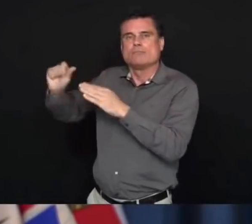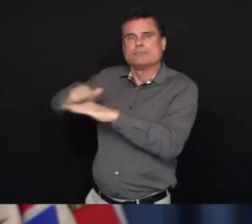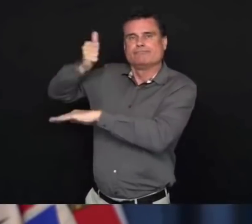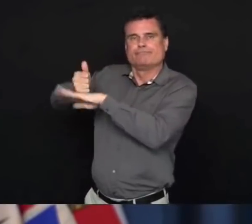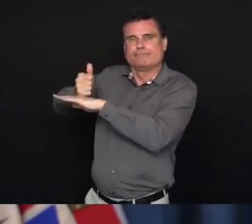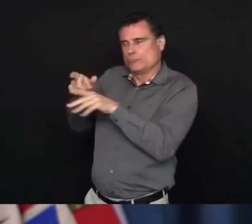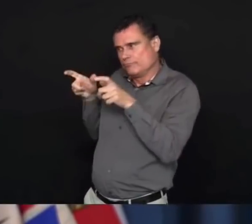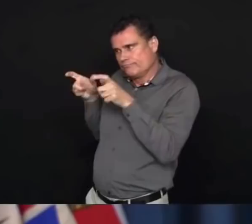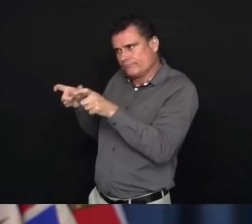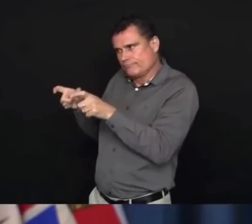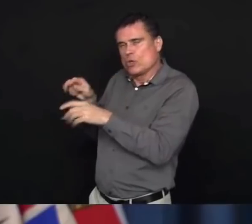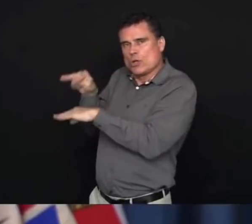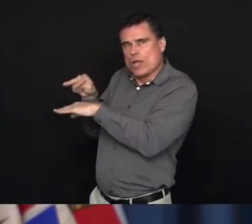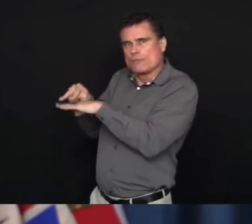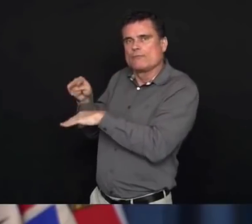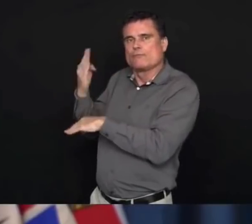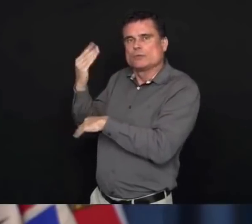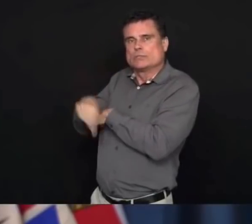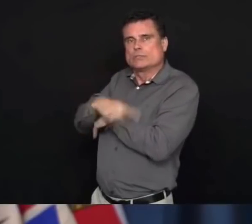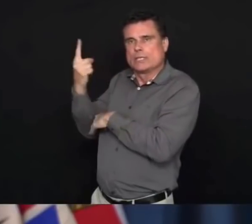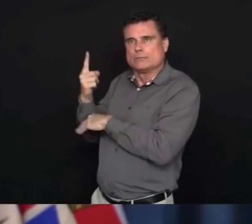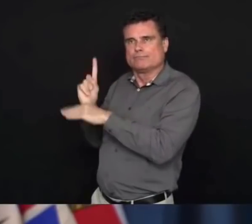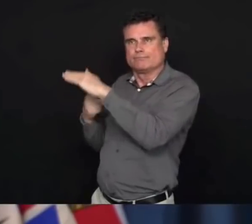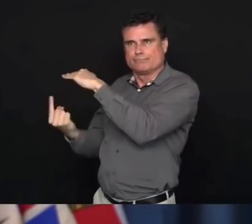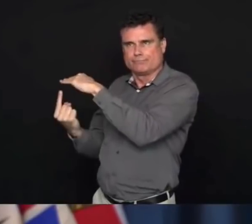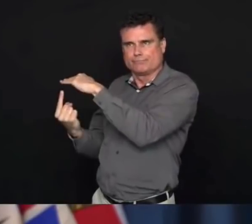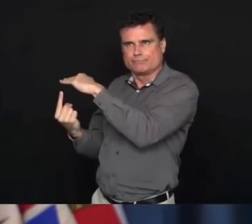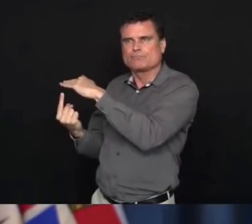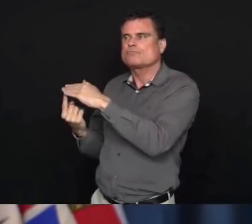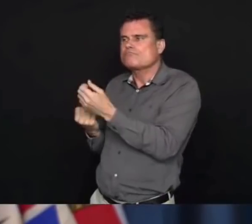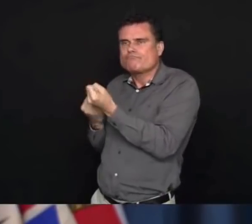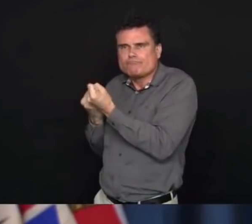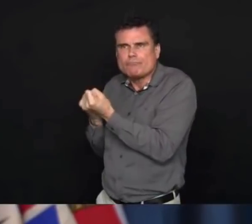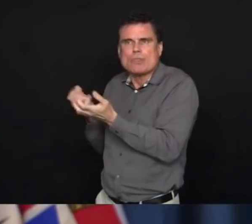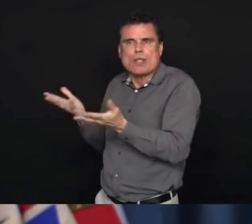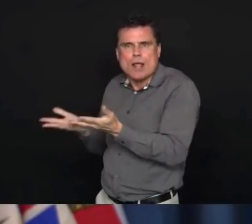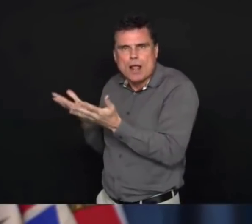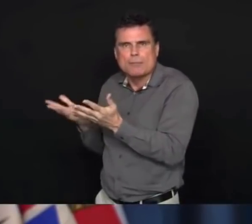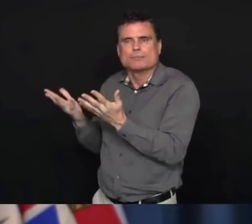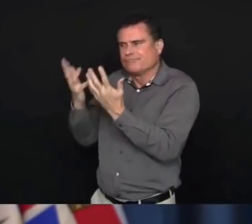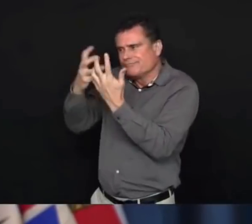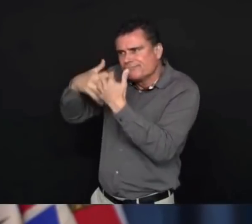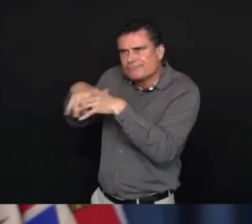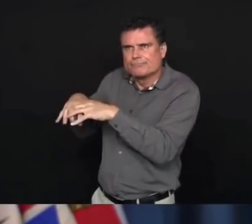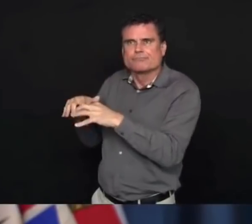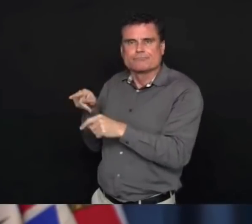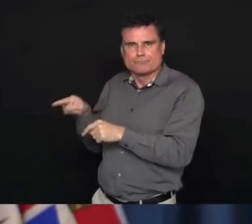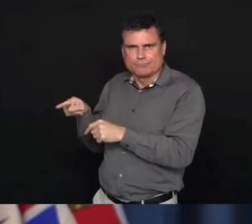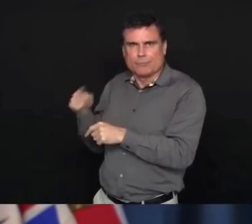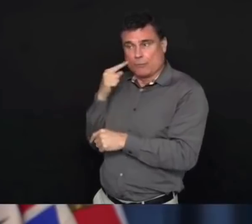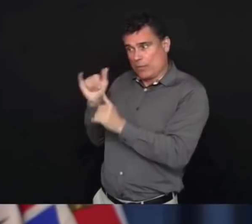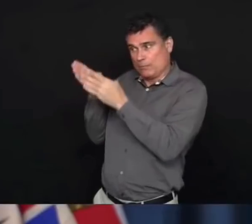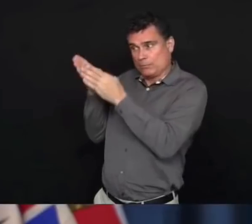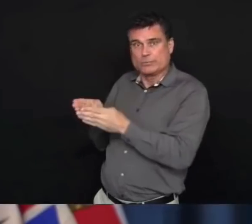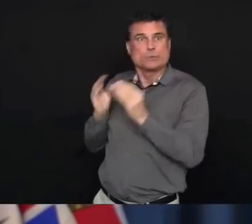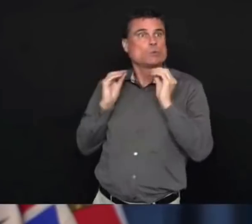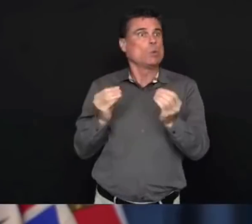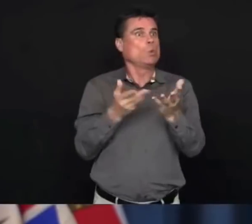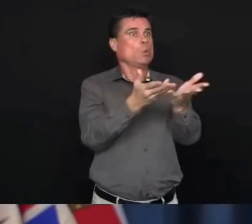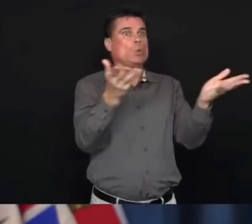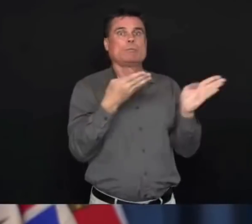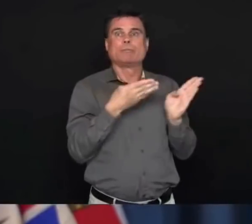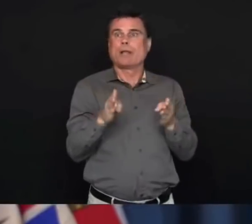it will mean that they go directly home and that we are able to support them by providing things like groceries, medications if needed,